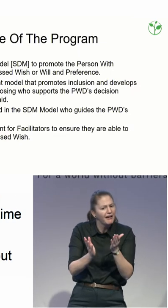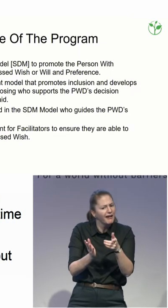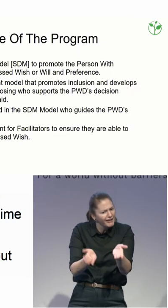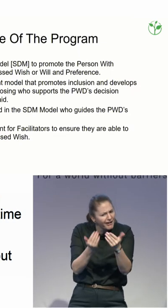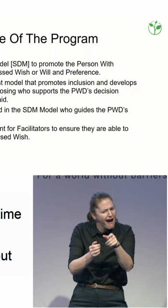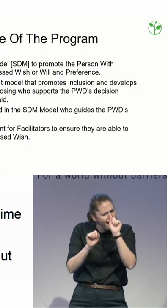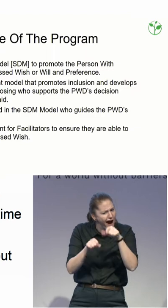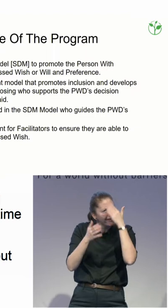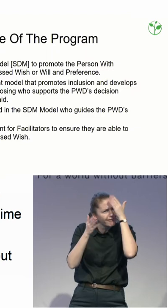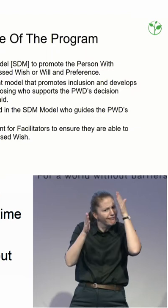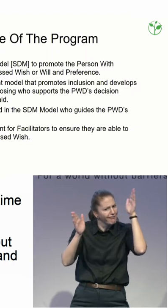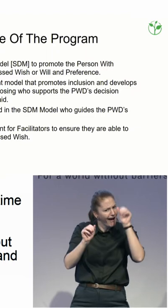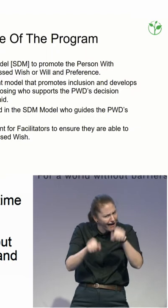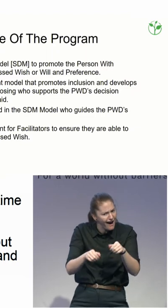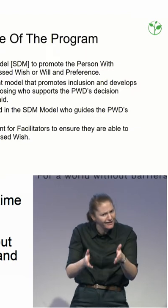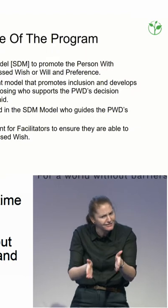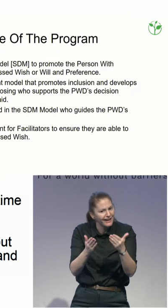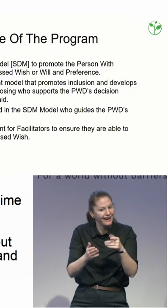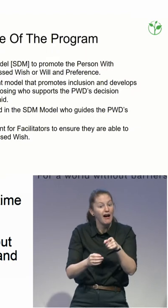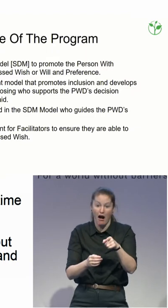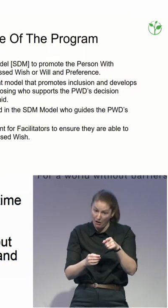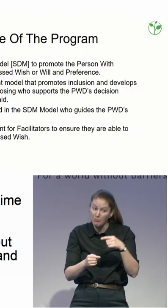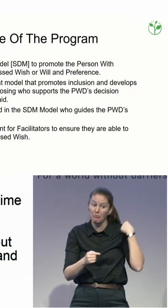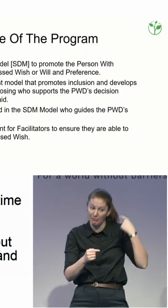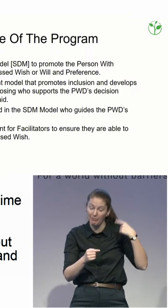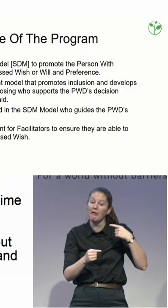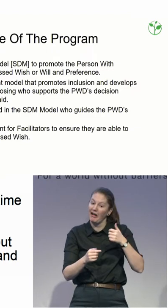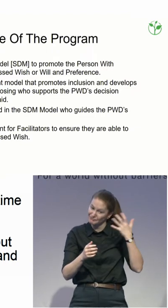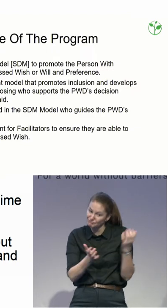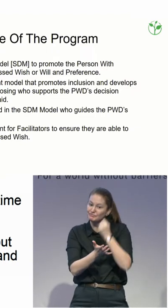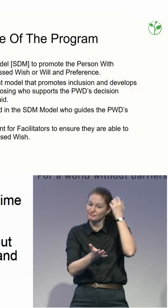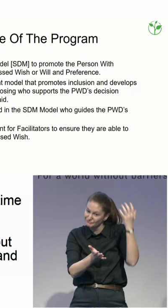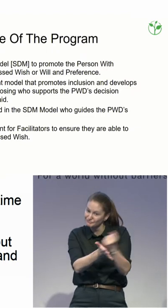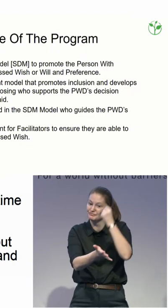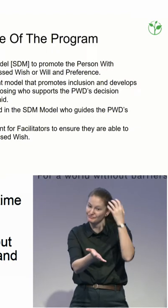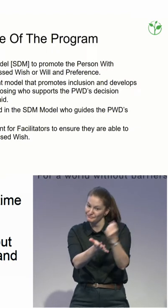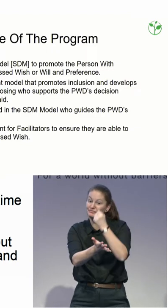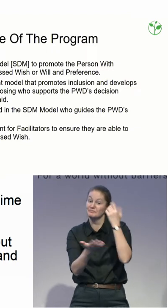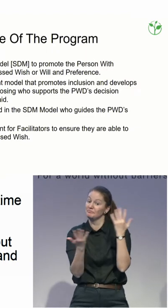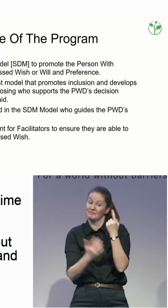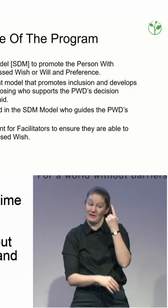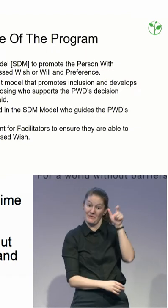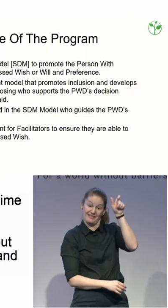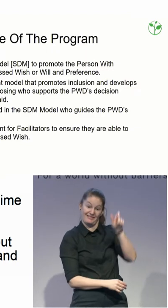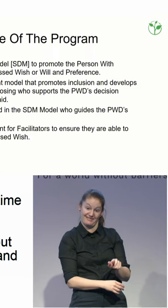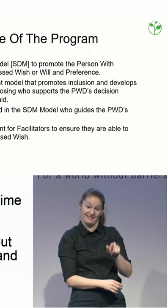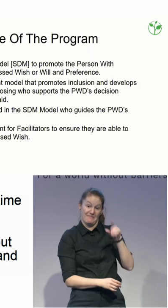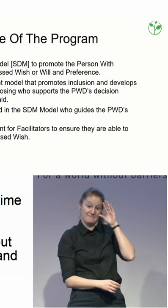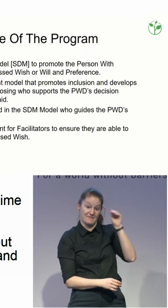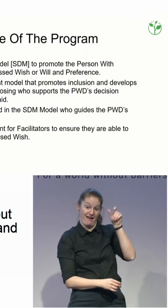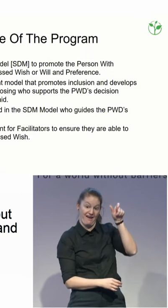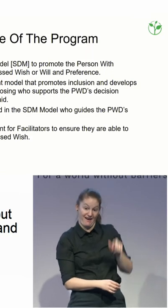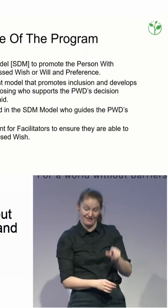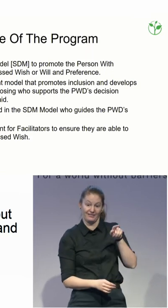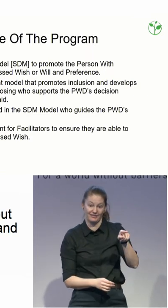people. There was one man that was going to a day centre, and he was great at art. Well, after